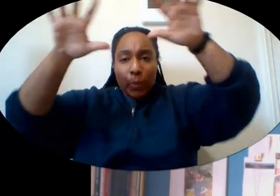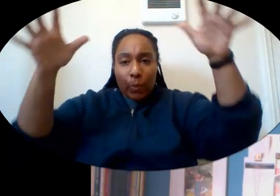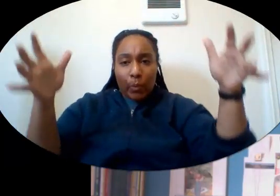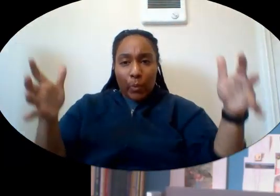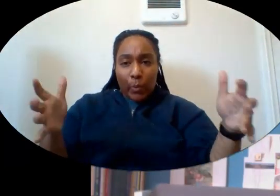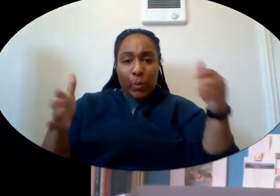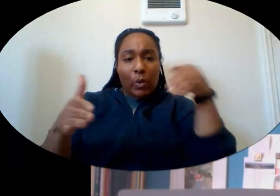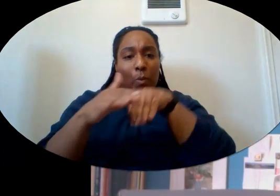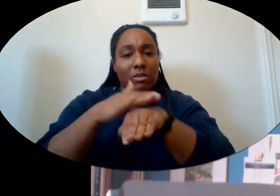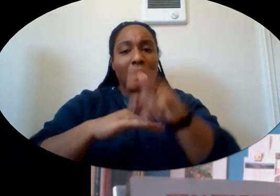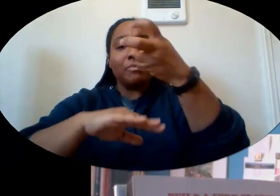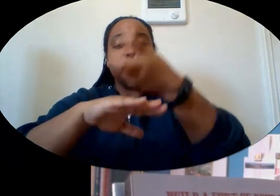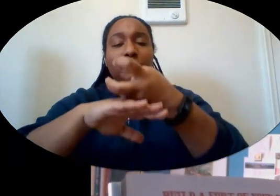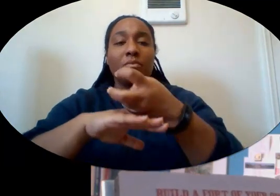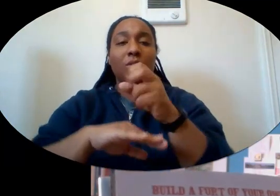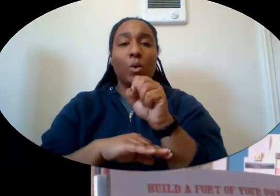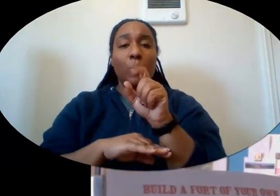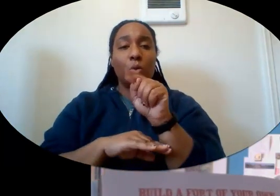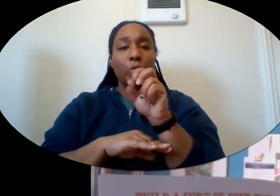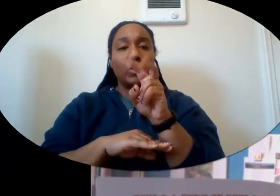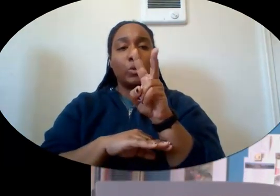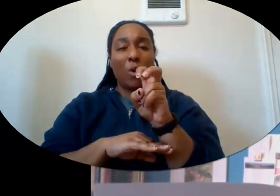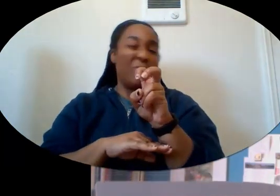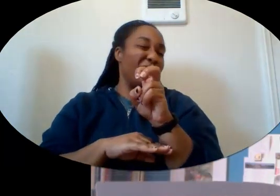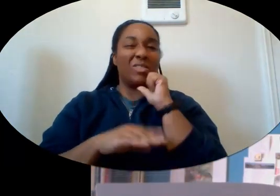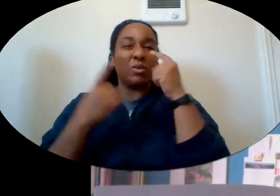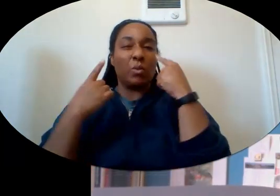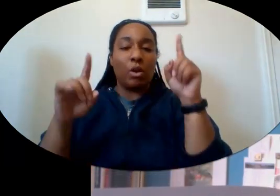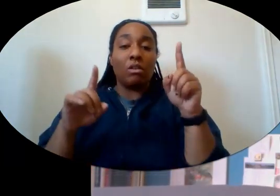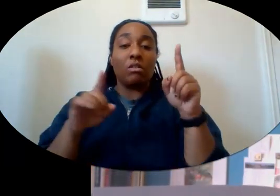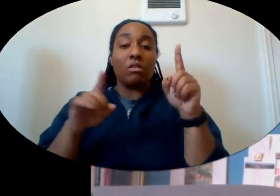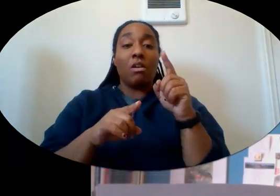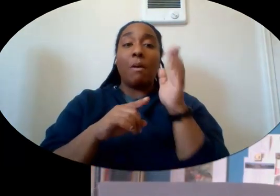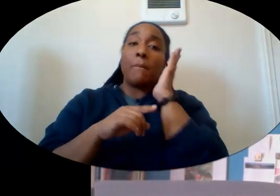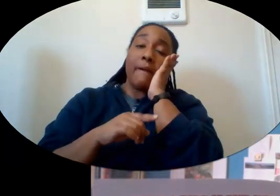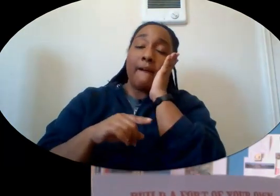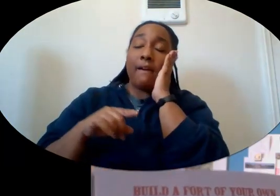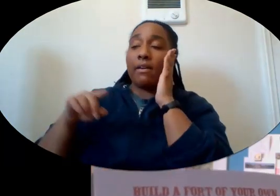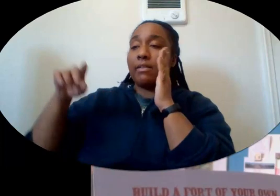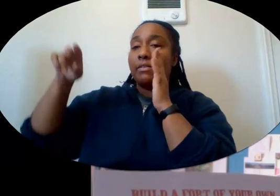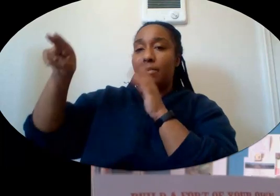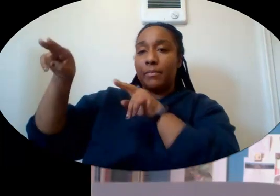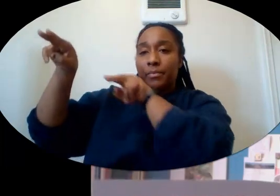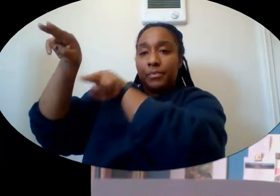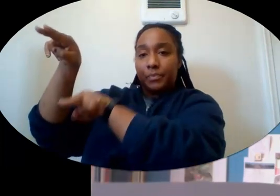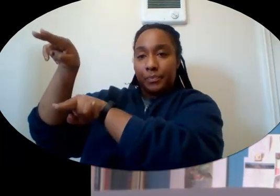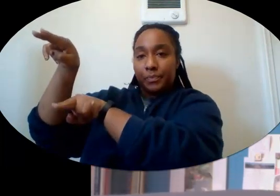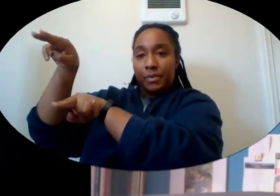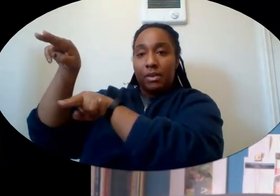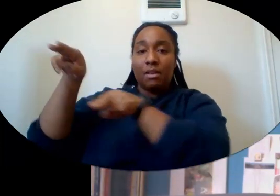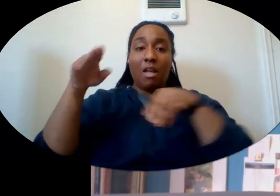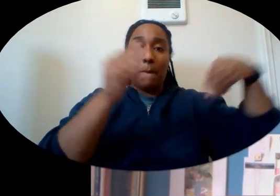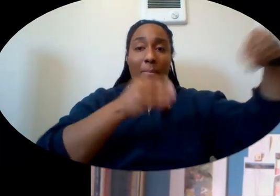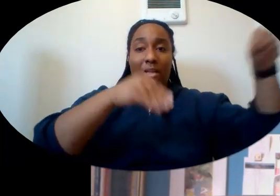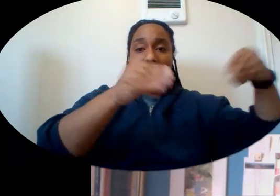create a spot inside there. The snow fort, that doesn't work for us. But the bunk bed fort, if you happen to have a bunk bed, all you really have to